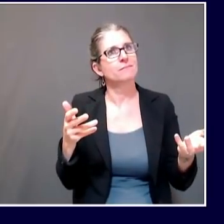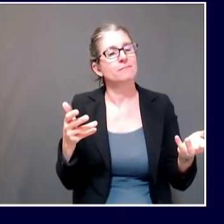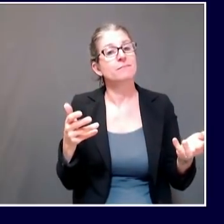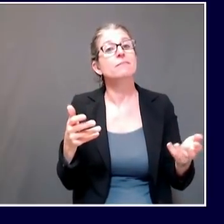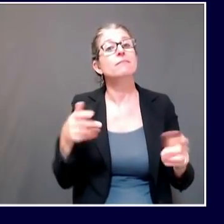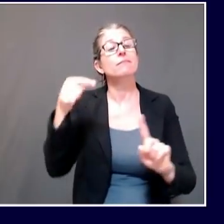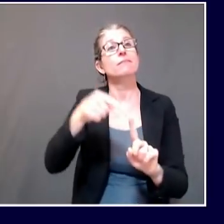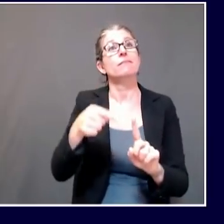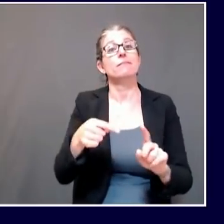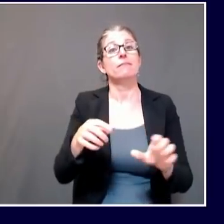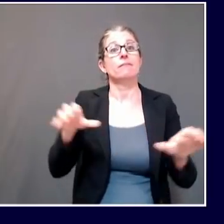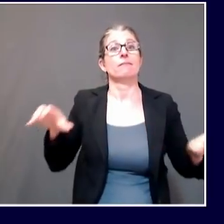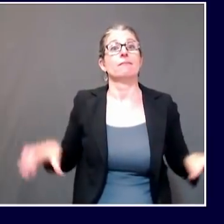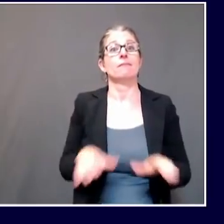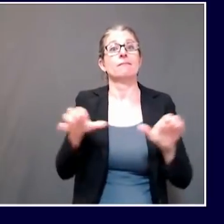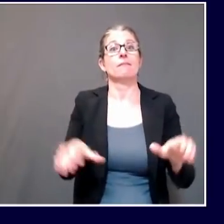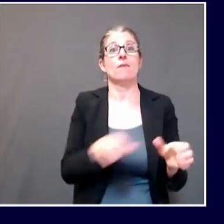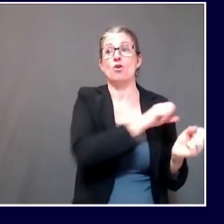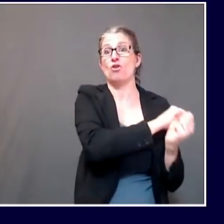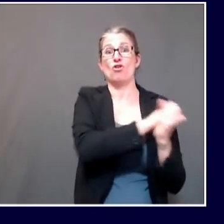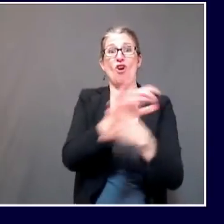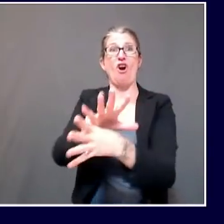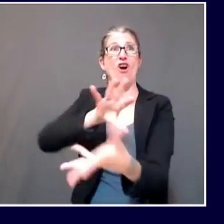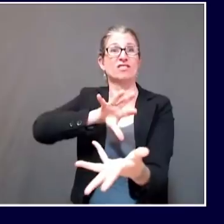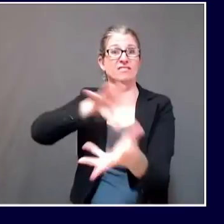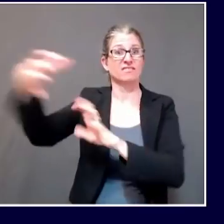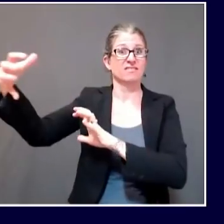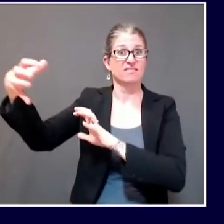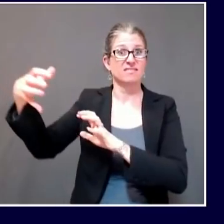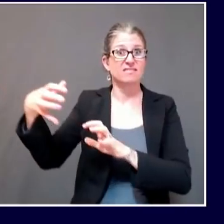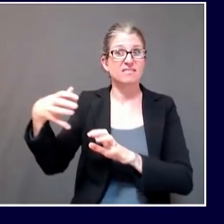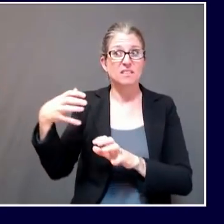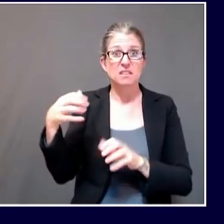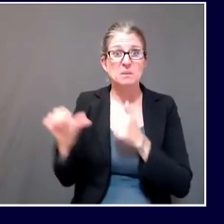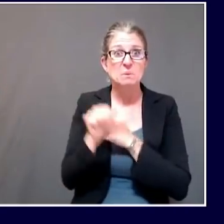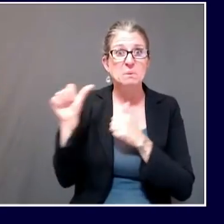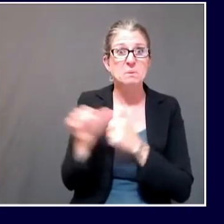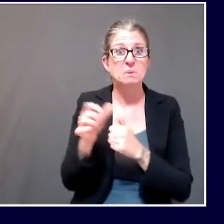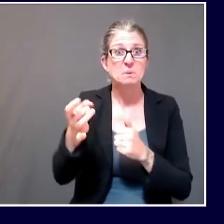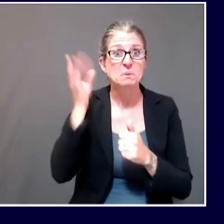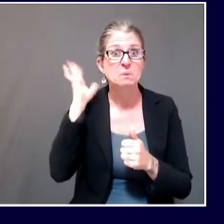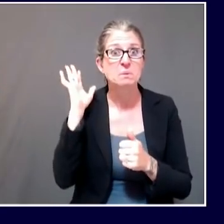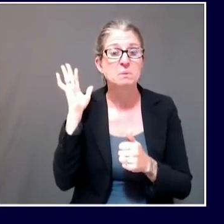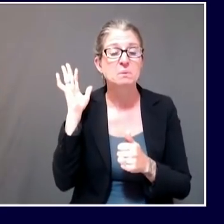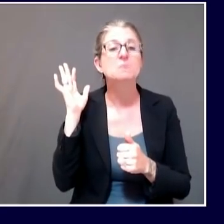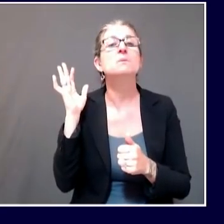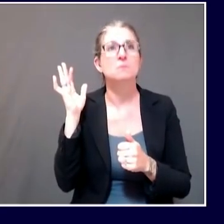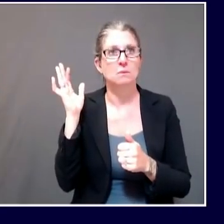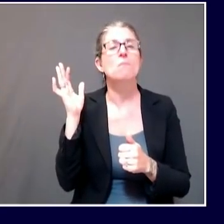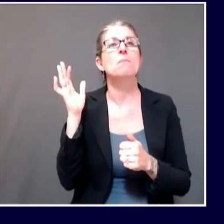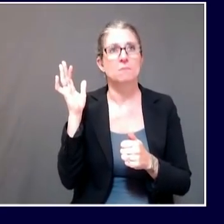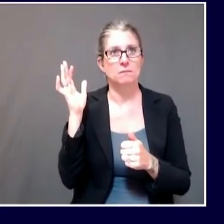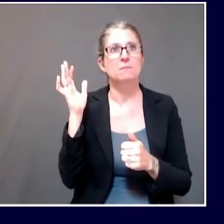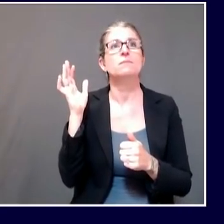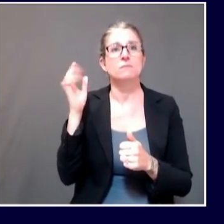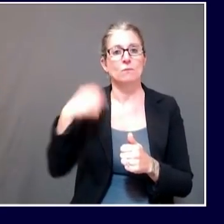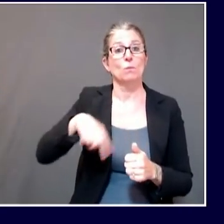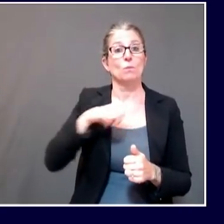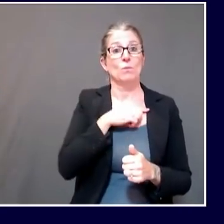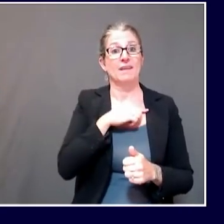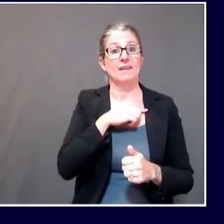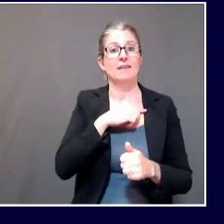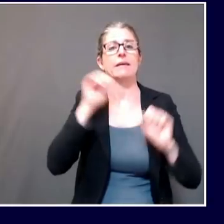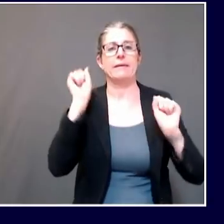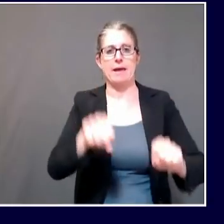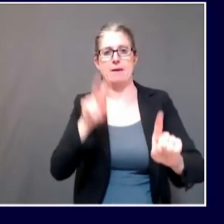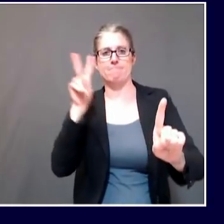Those types of enforcement actions are related. they could be a criminal charge, it could be jail time, it could